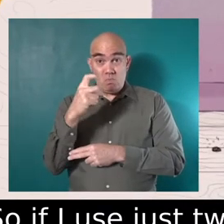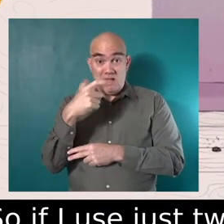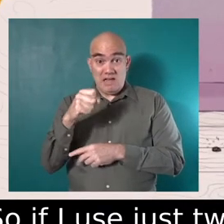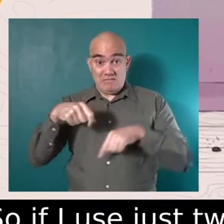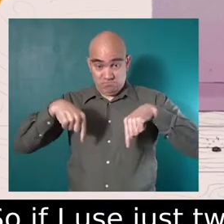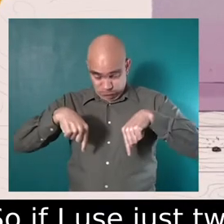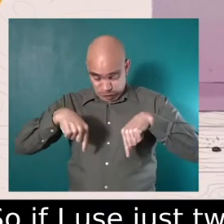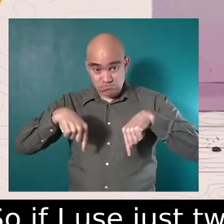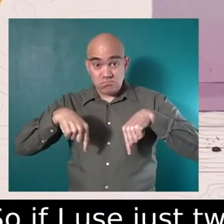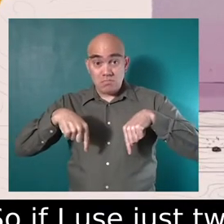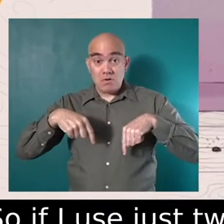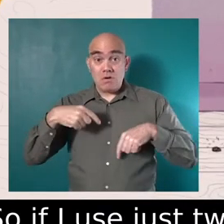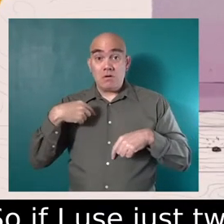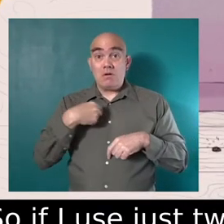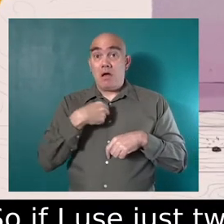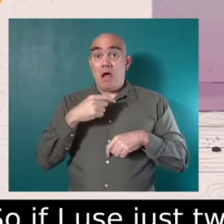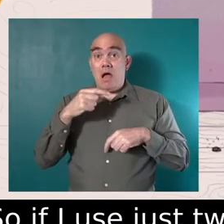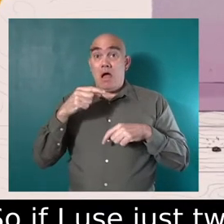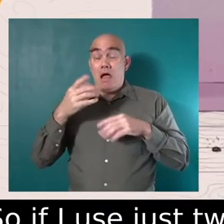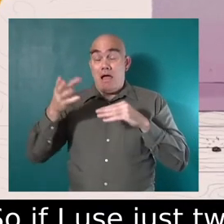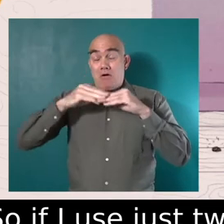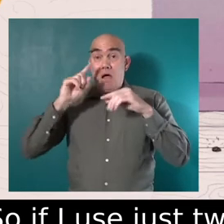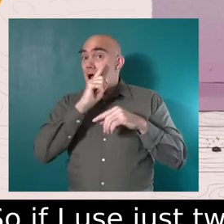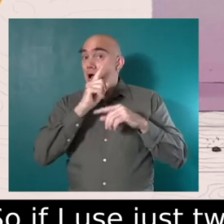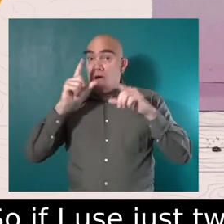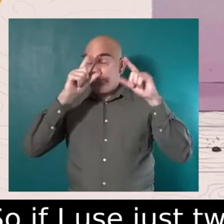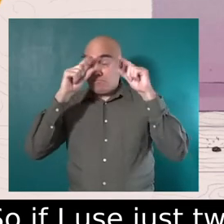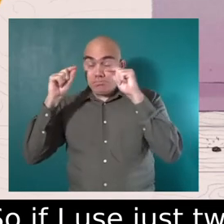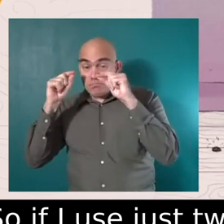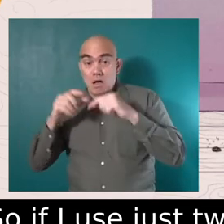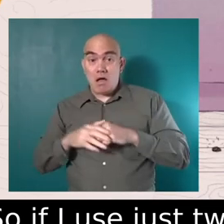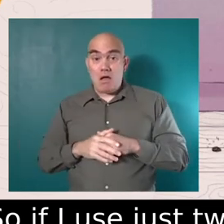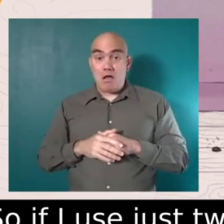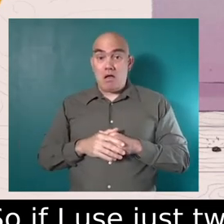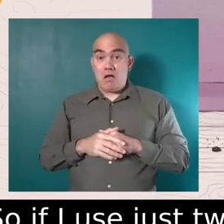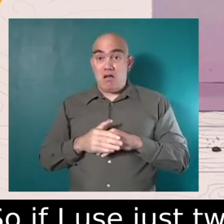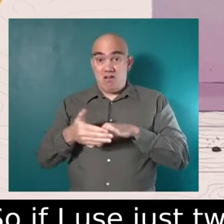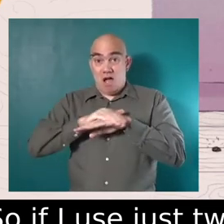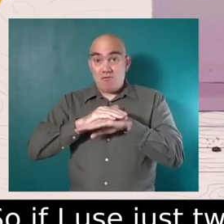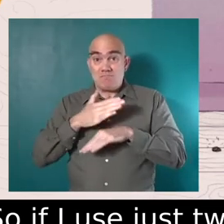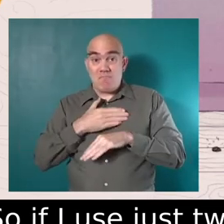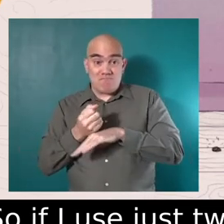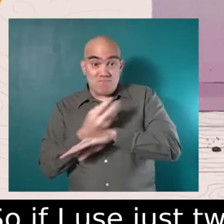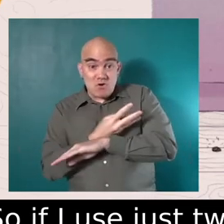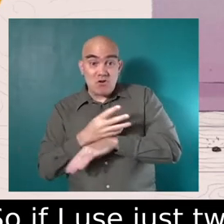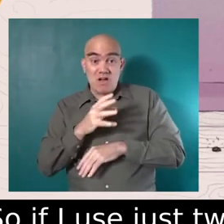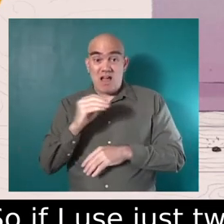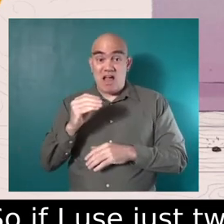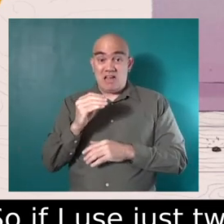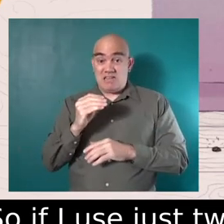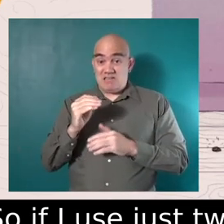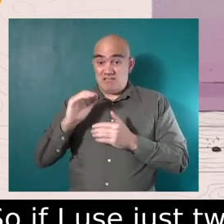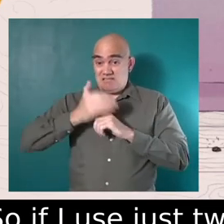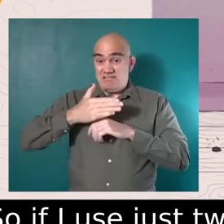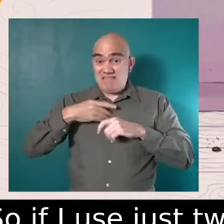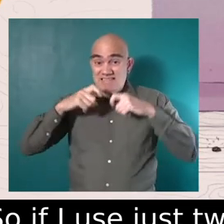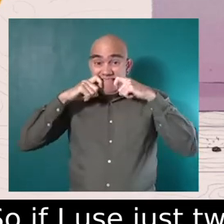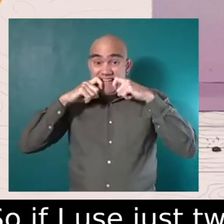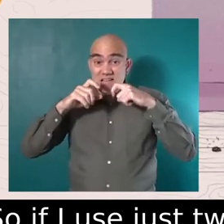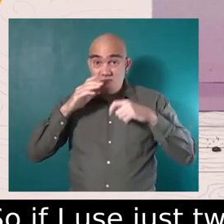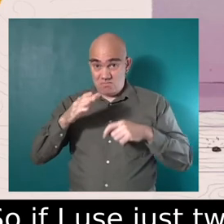So, if I use just two legs, keep my extra eyes closed,